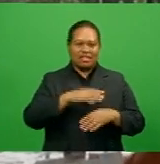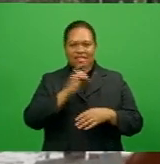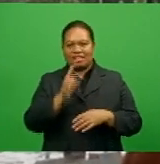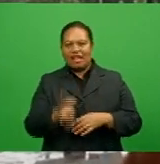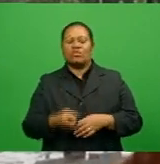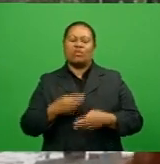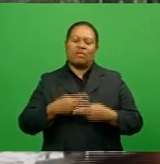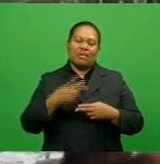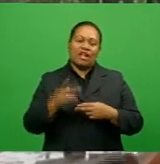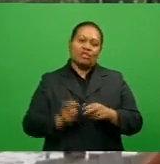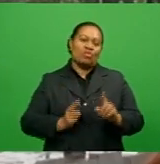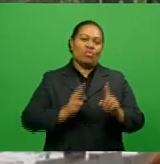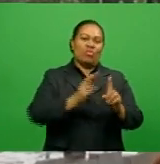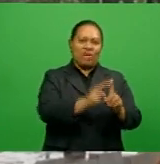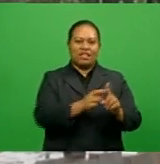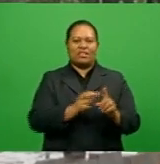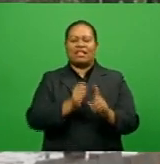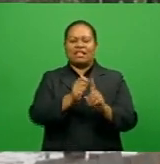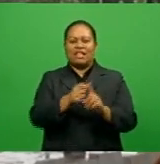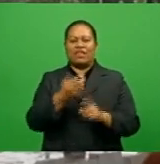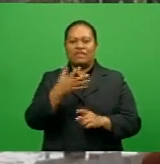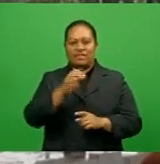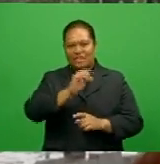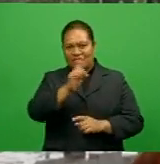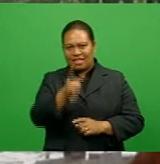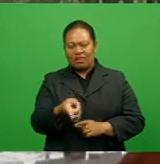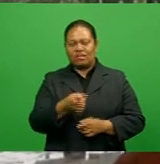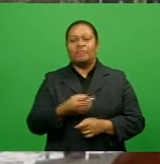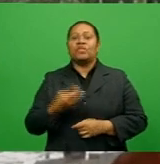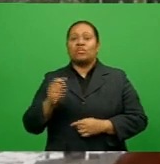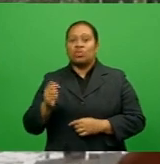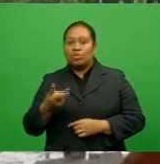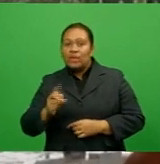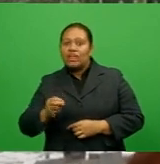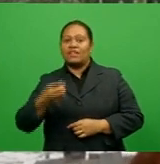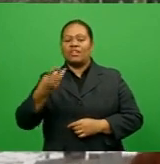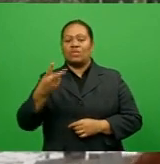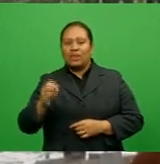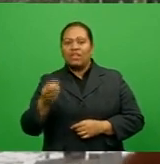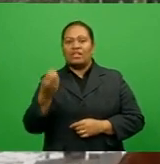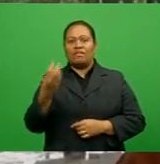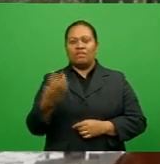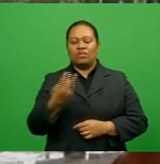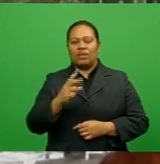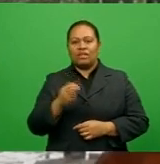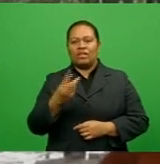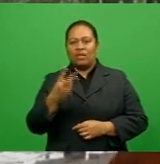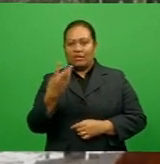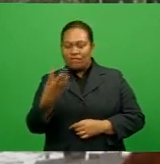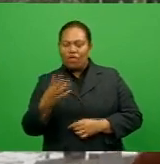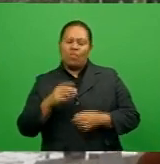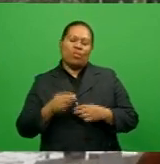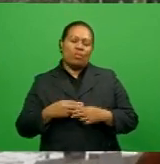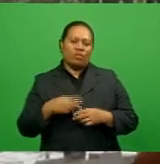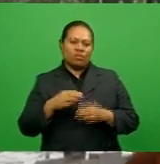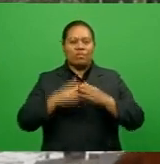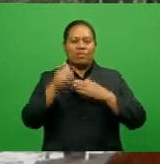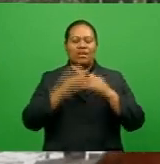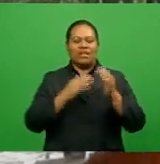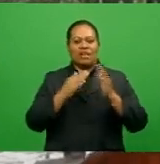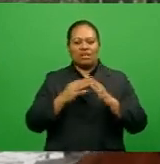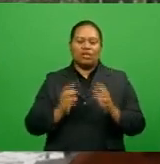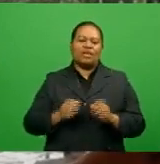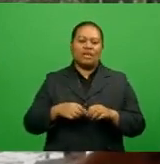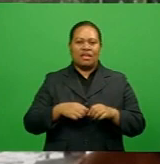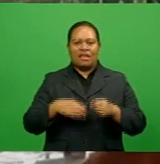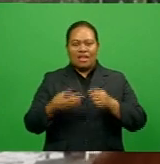Yangona plants target. This year, we'll ensure we harvest in 2024 so we can build 51 houses, and that is part of our five-year development